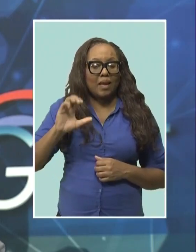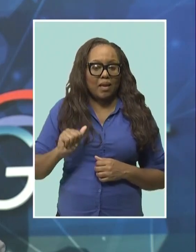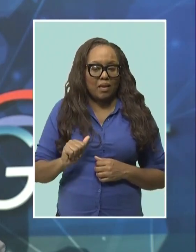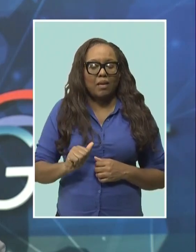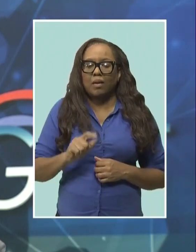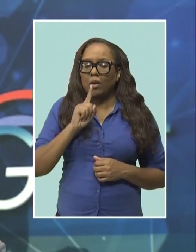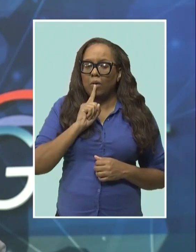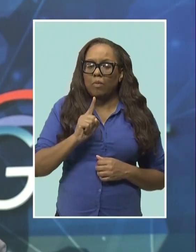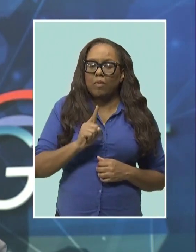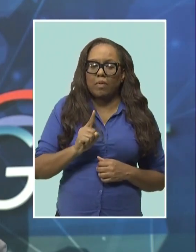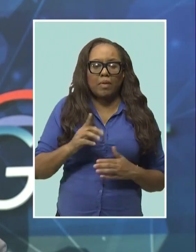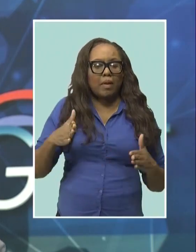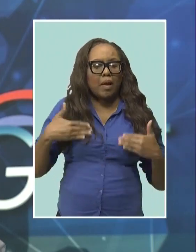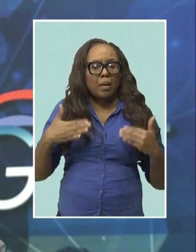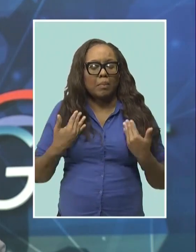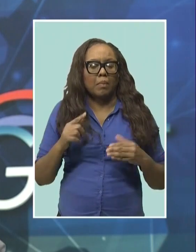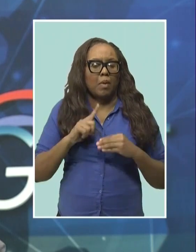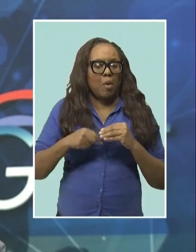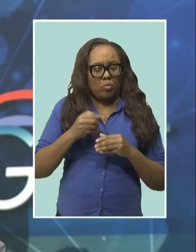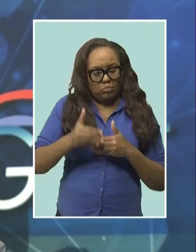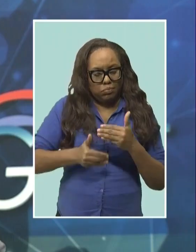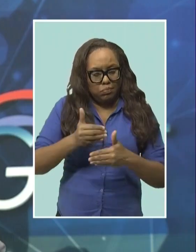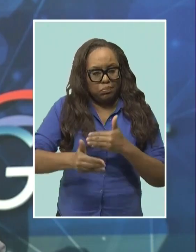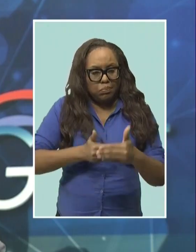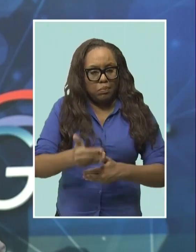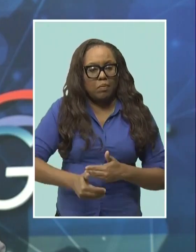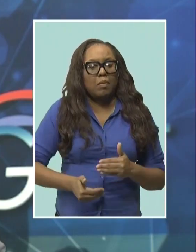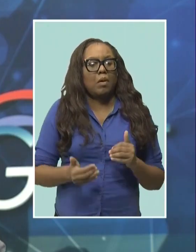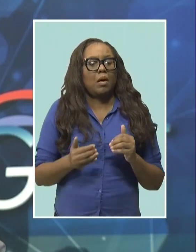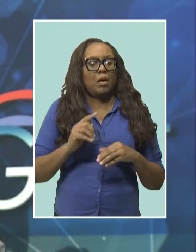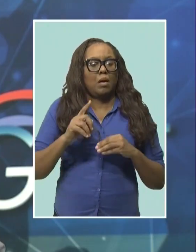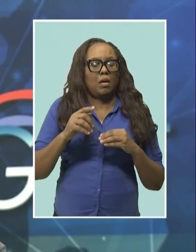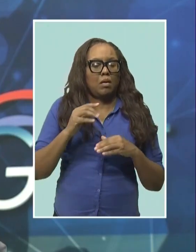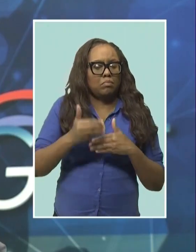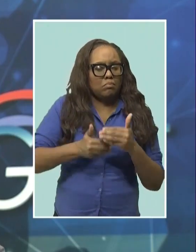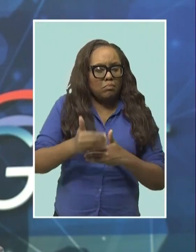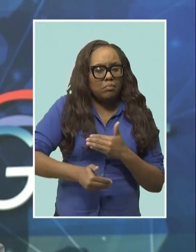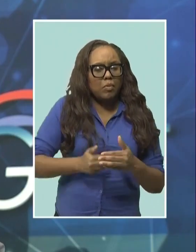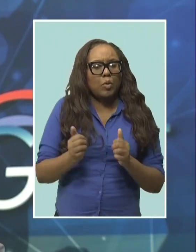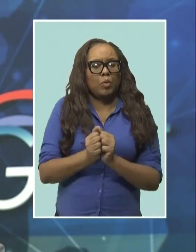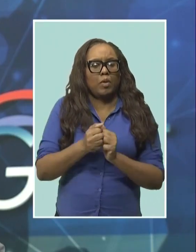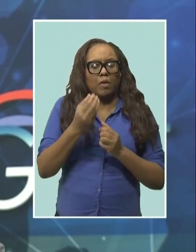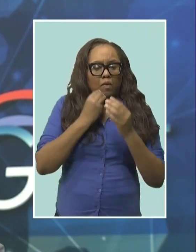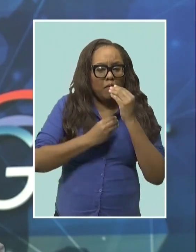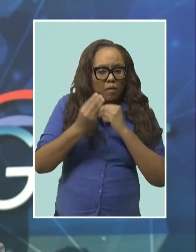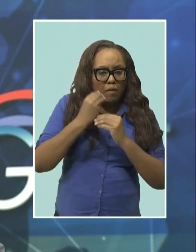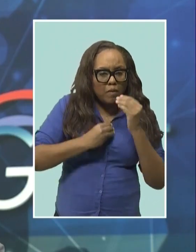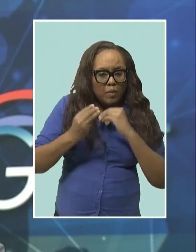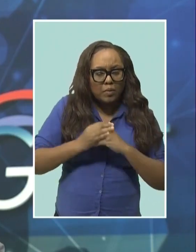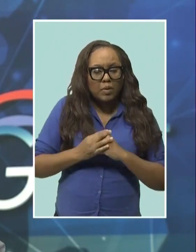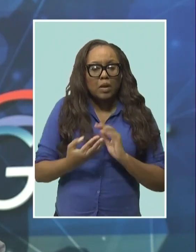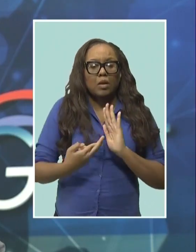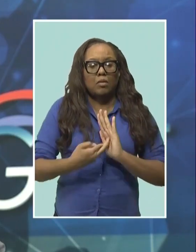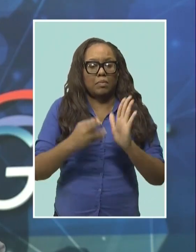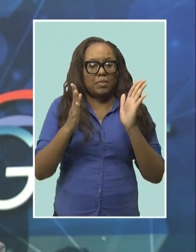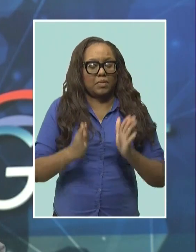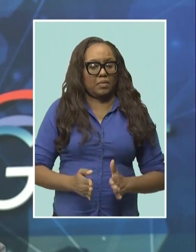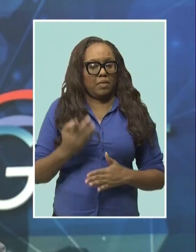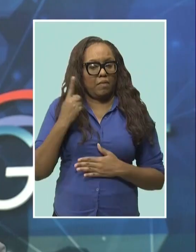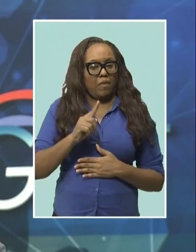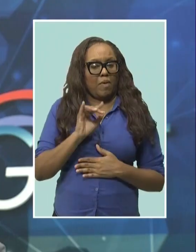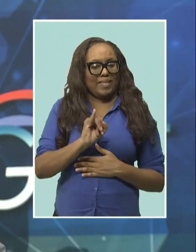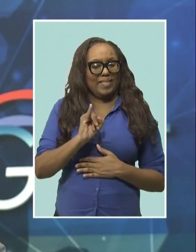the strides made by regional policymakers in addressing food insecurity. Representative of the ICA,